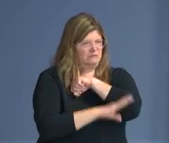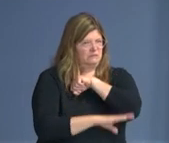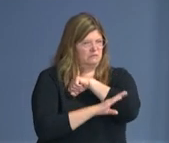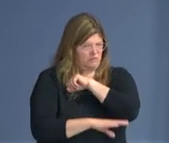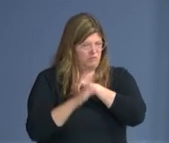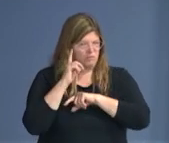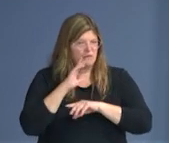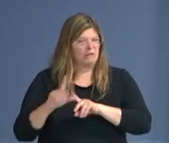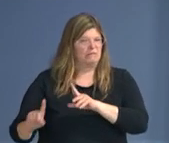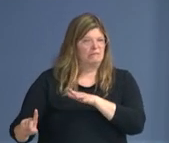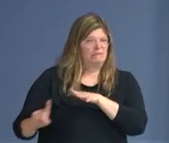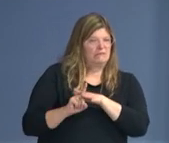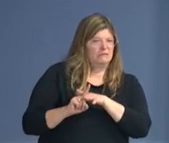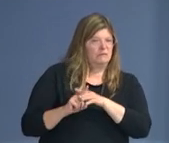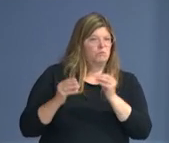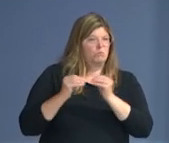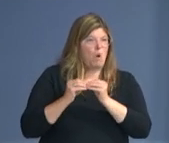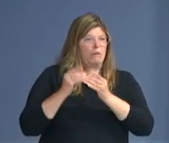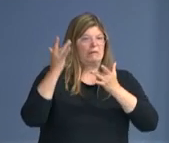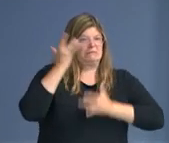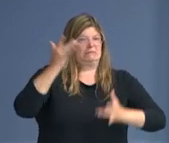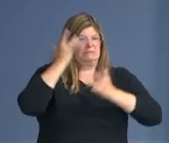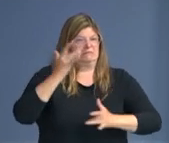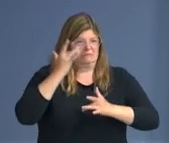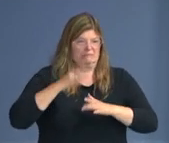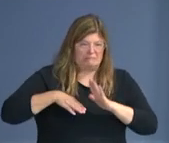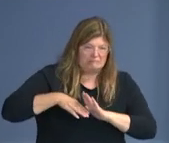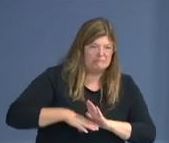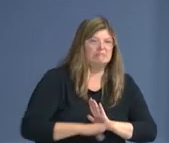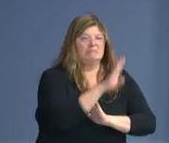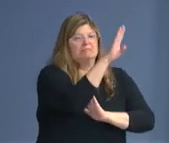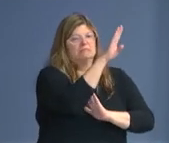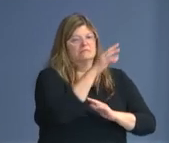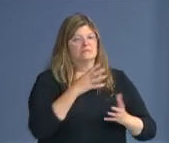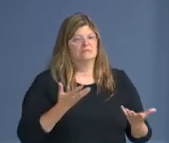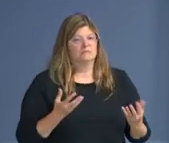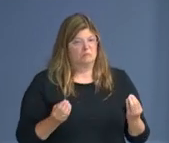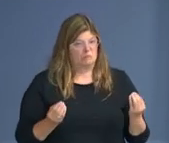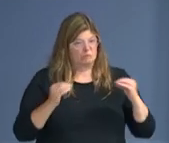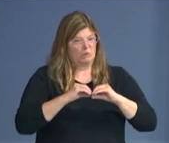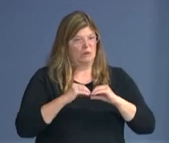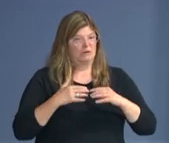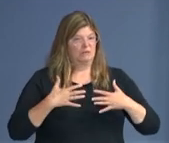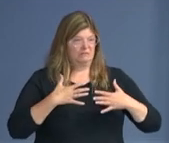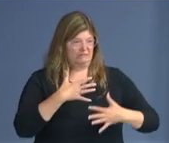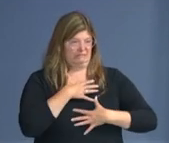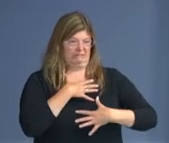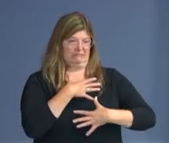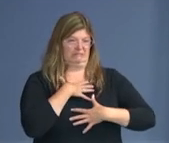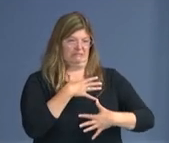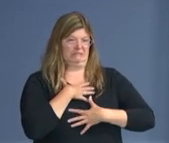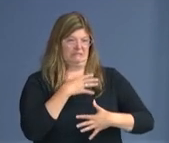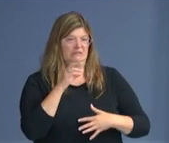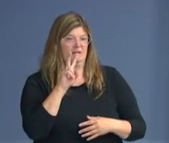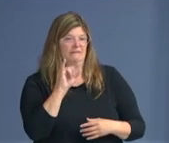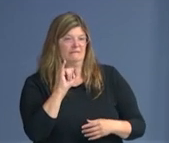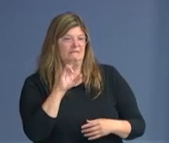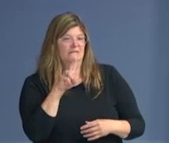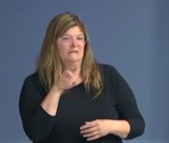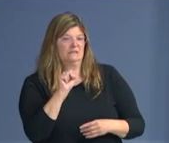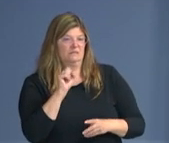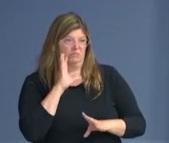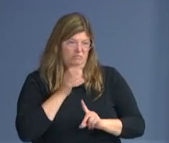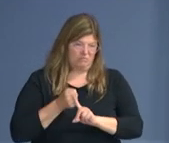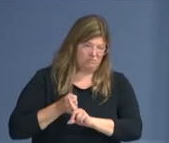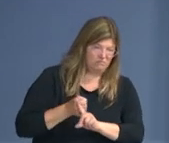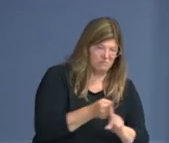indoors, uh, when we typically have more respiratory viruses, uh, circulating in our community, creating